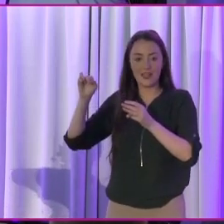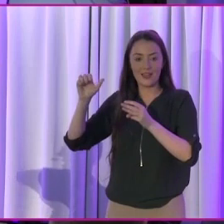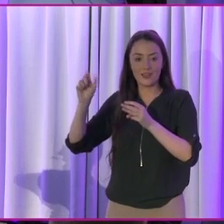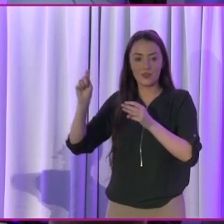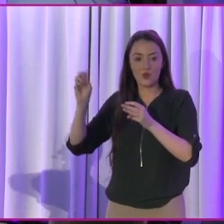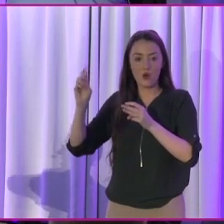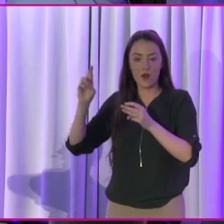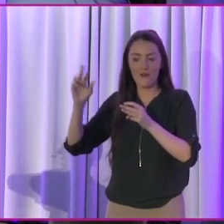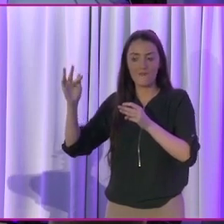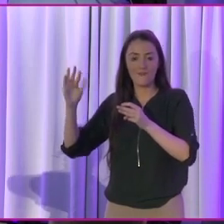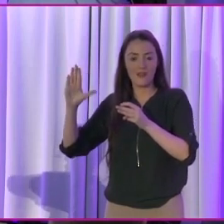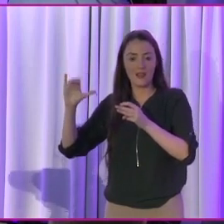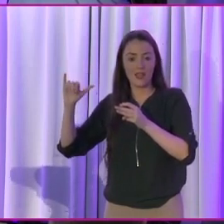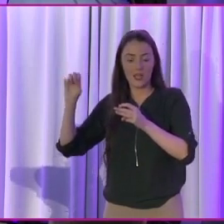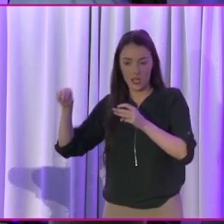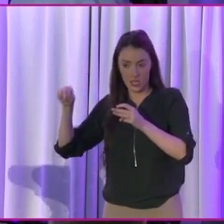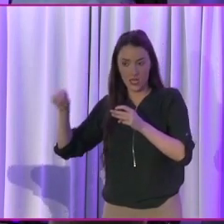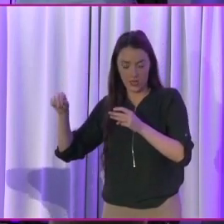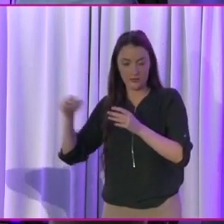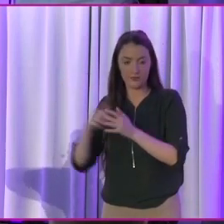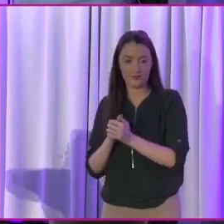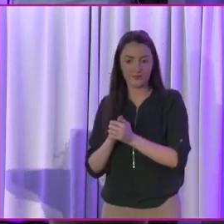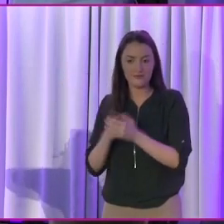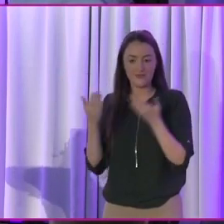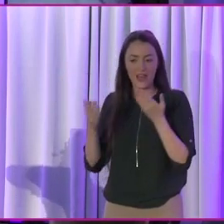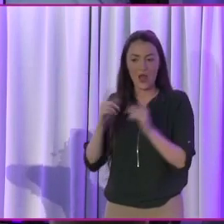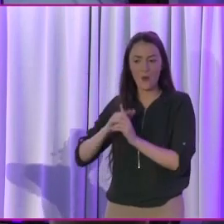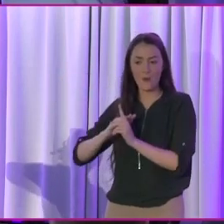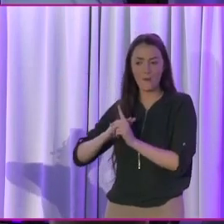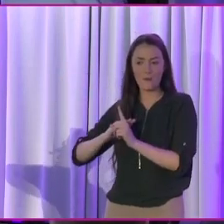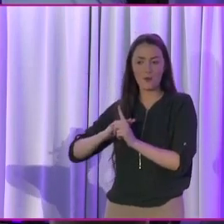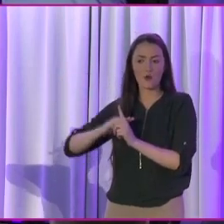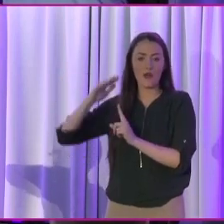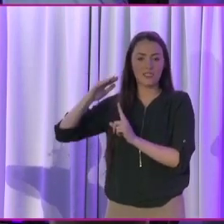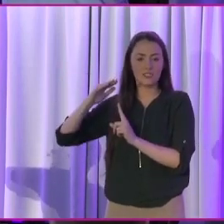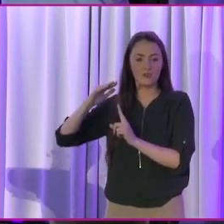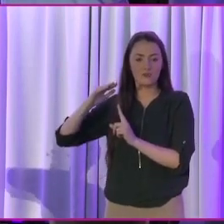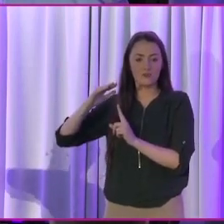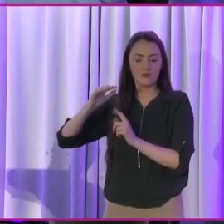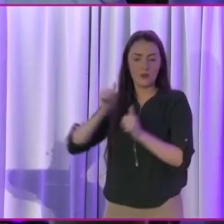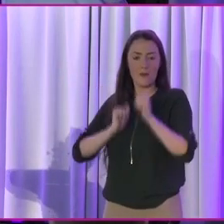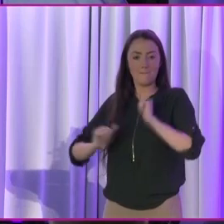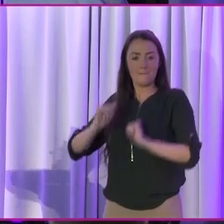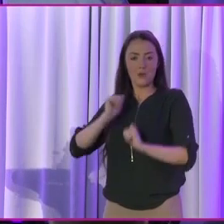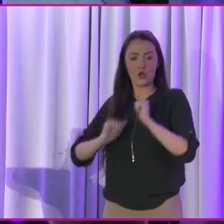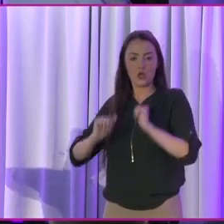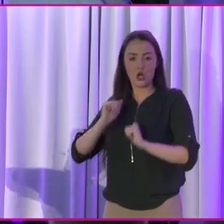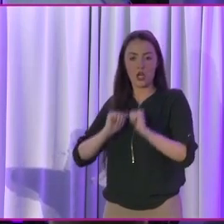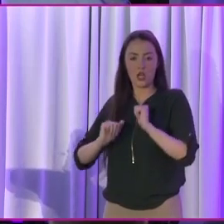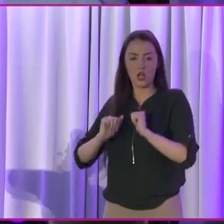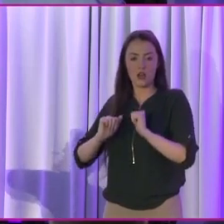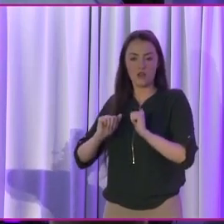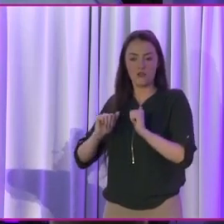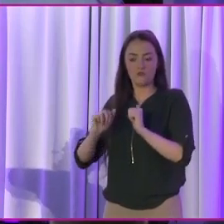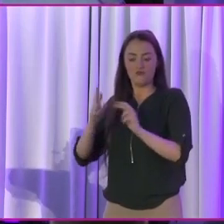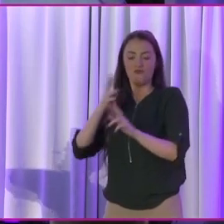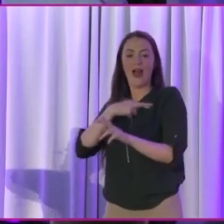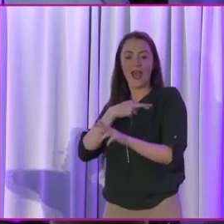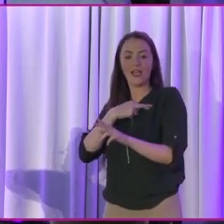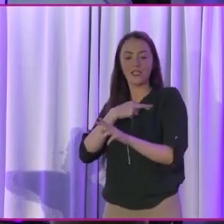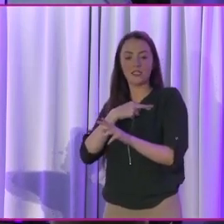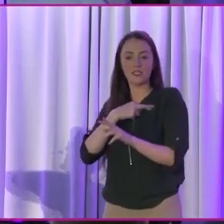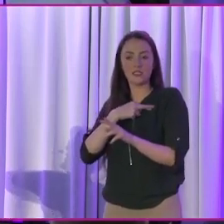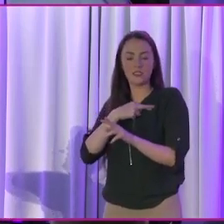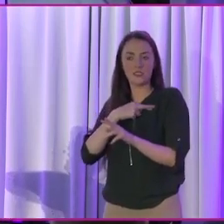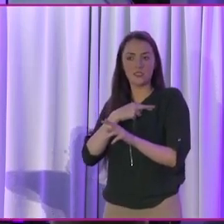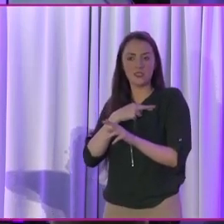the Taoiseach's nomination, how, how progressive and modern and morally, shall we say a point to